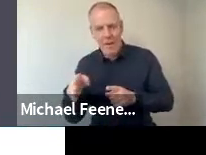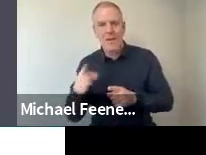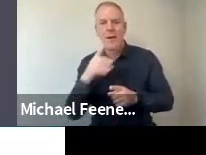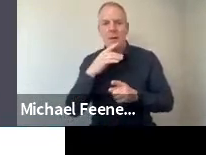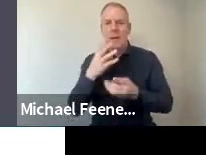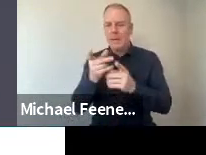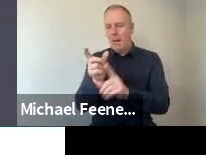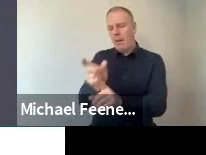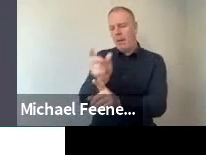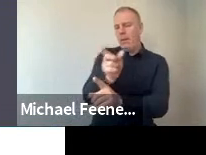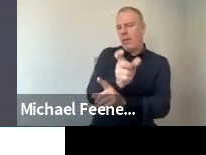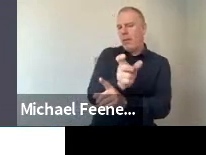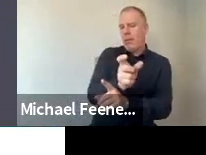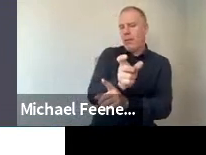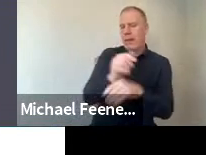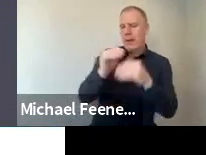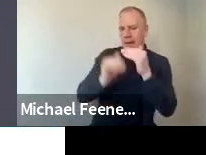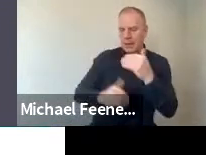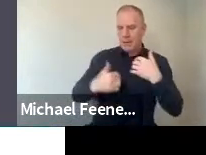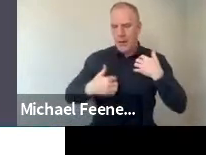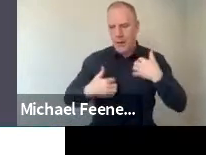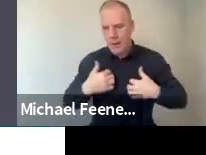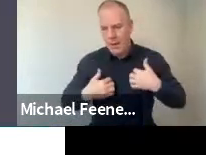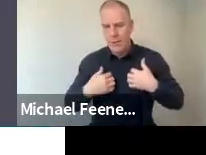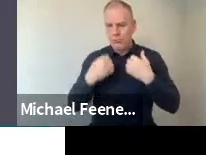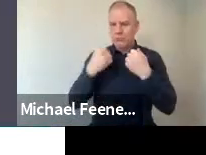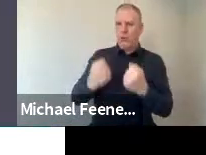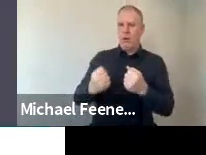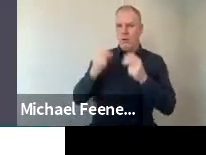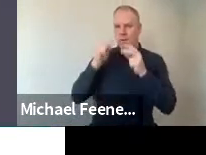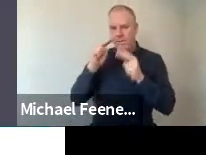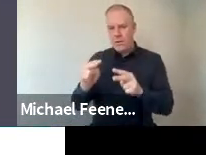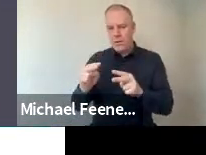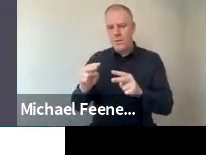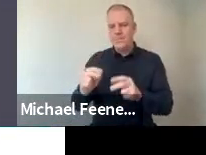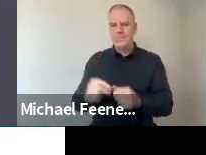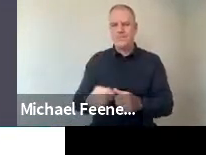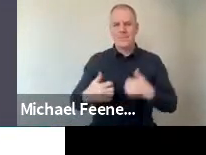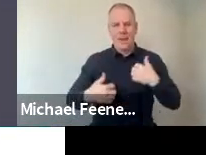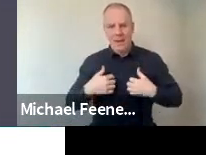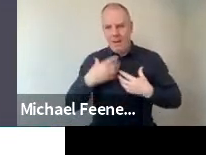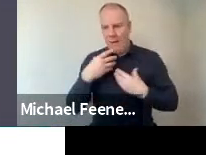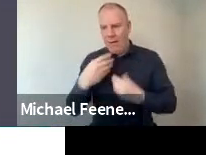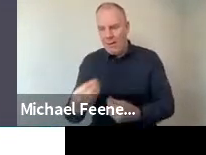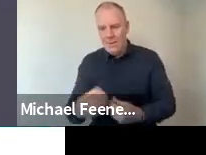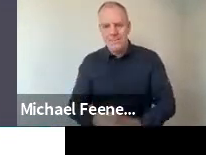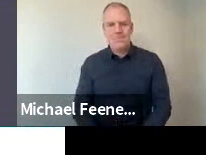a little bit lighter in terms of those taking the strongest view that science is fascinating.